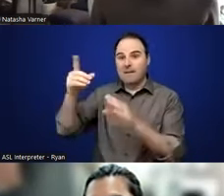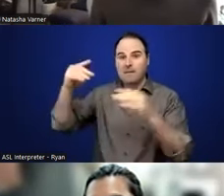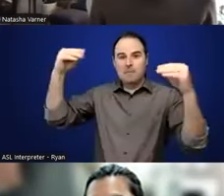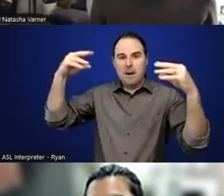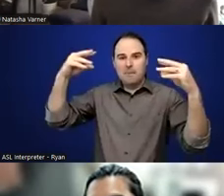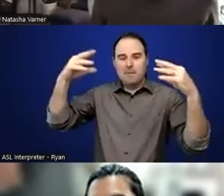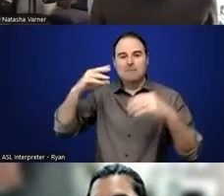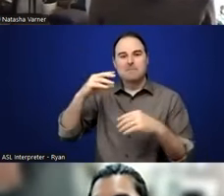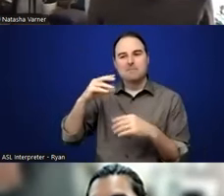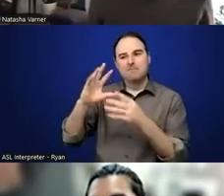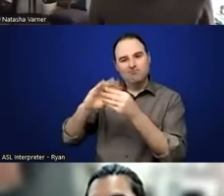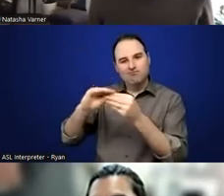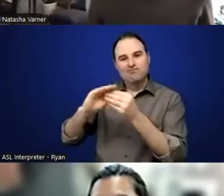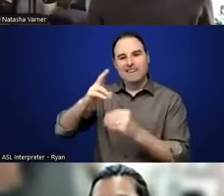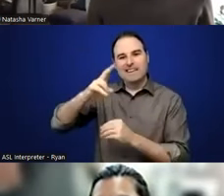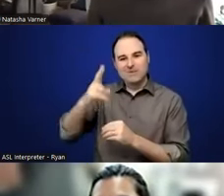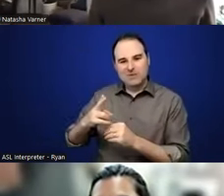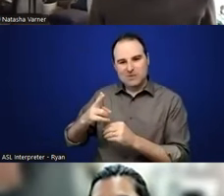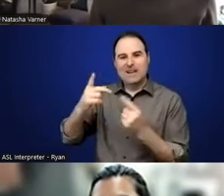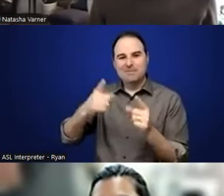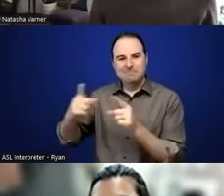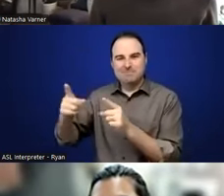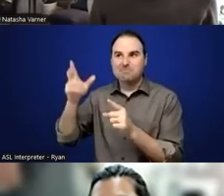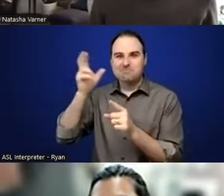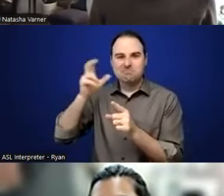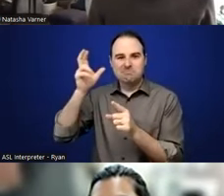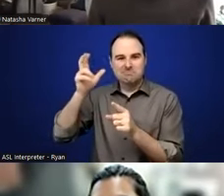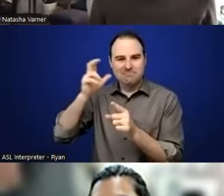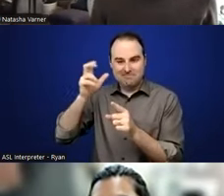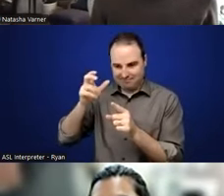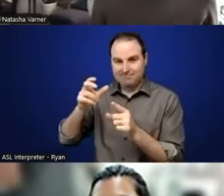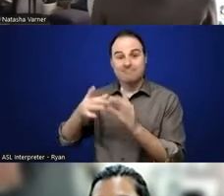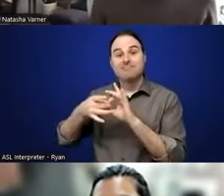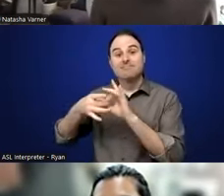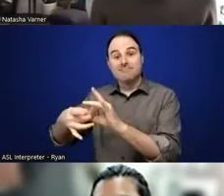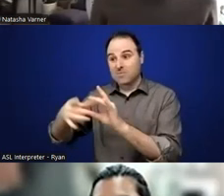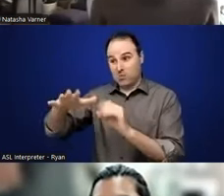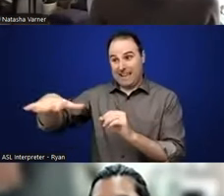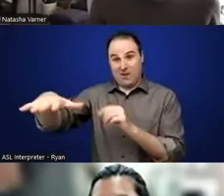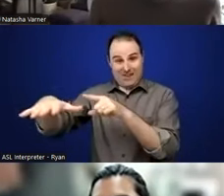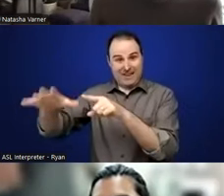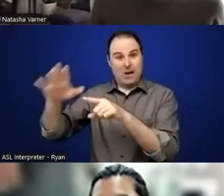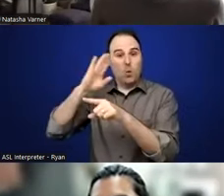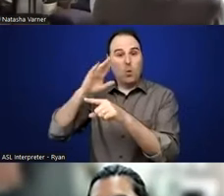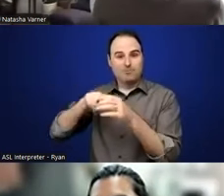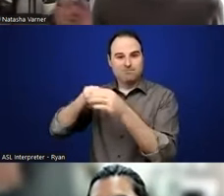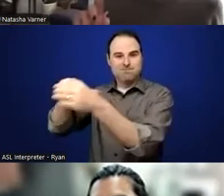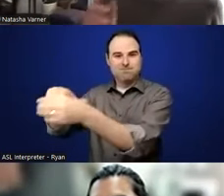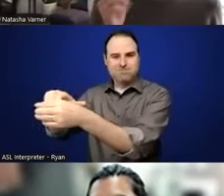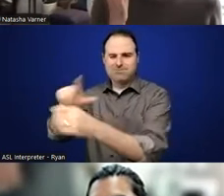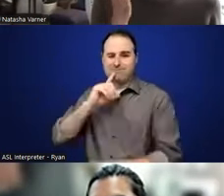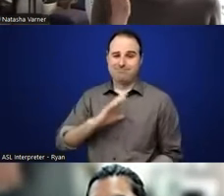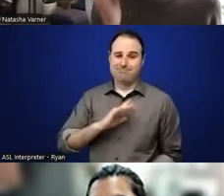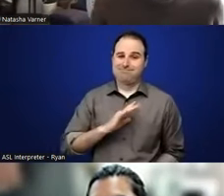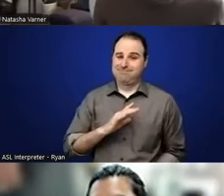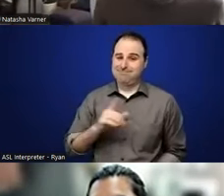spots we were traveling through. And it was just like such a powerful and unexpected use of oral history. I'll drop the